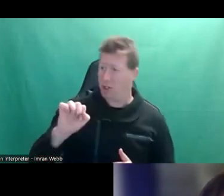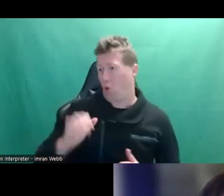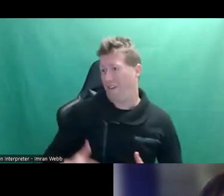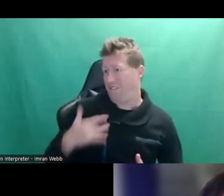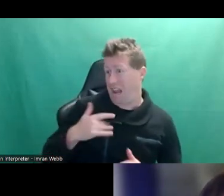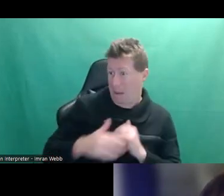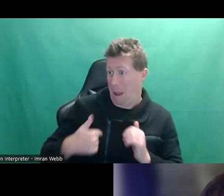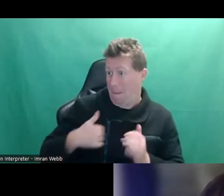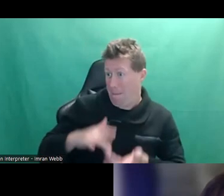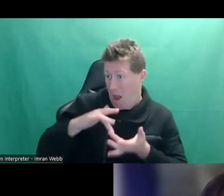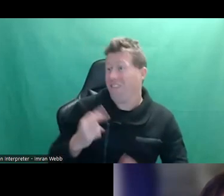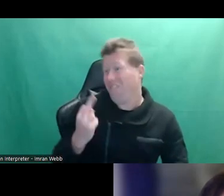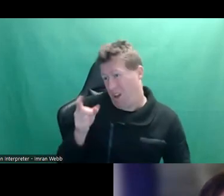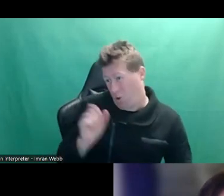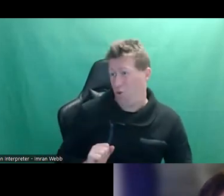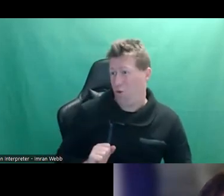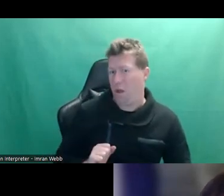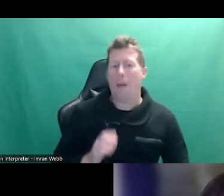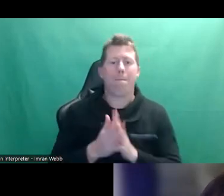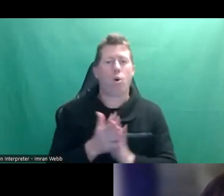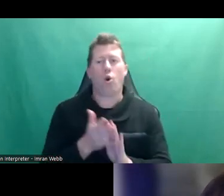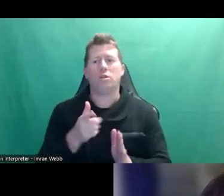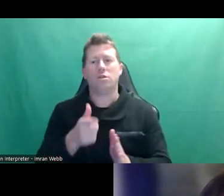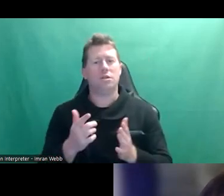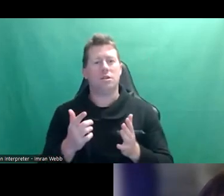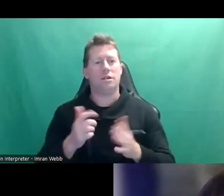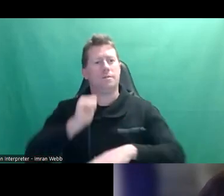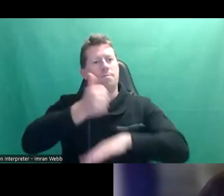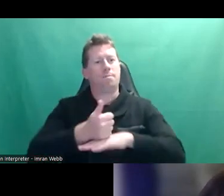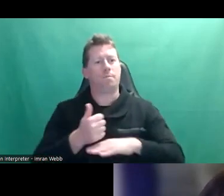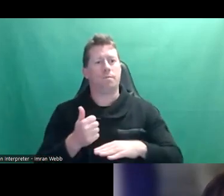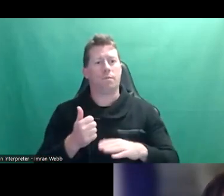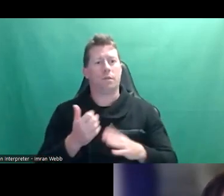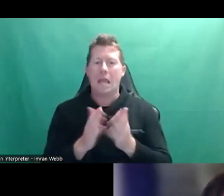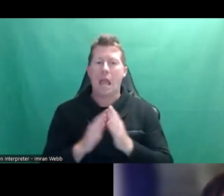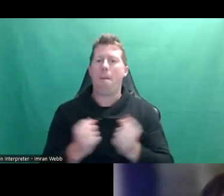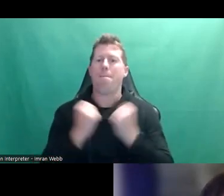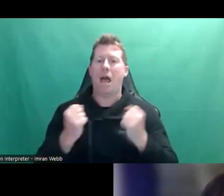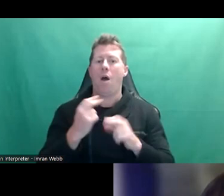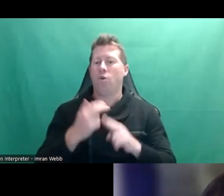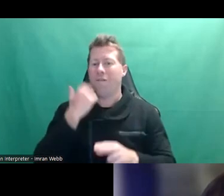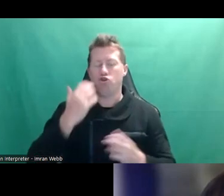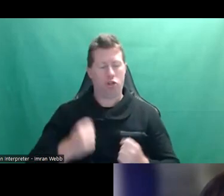about my politeness. Then I think that's setting them up with some real, some real power for their futures.